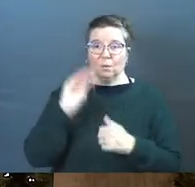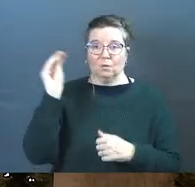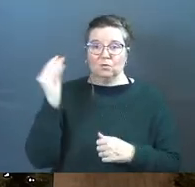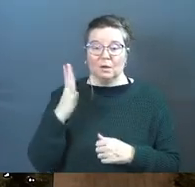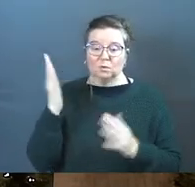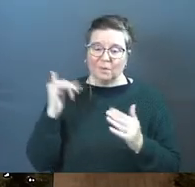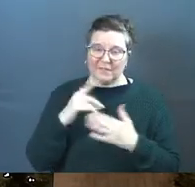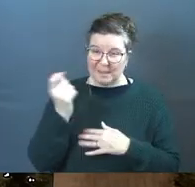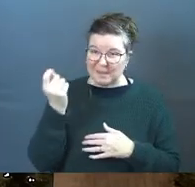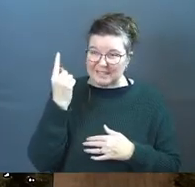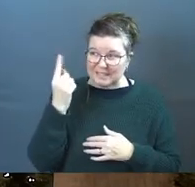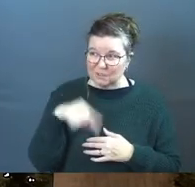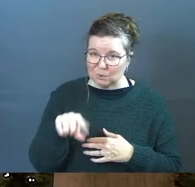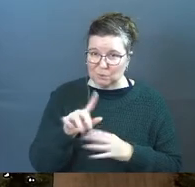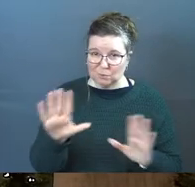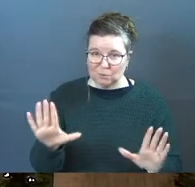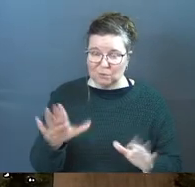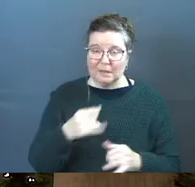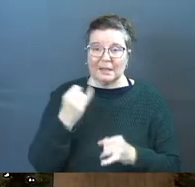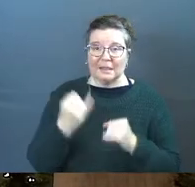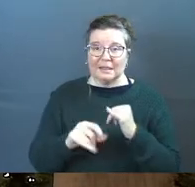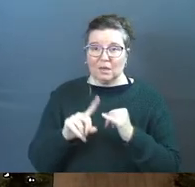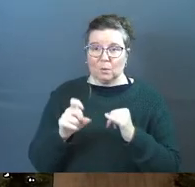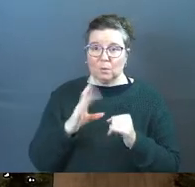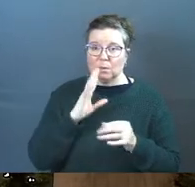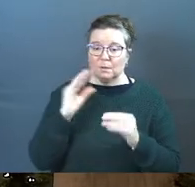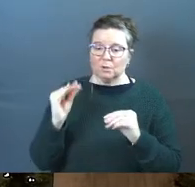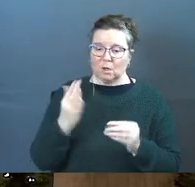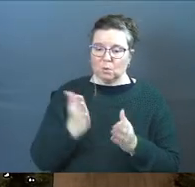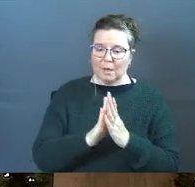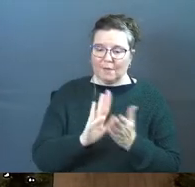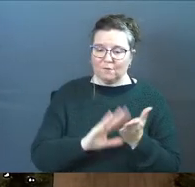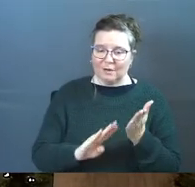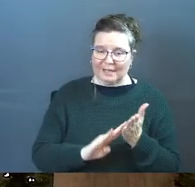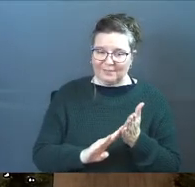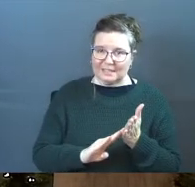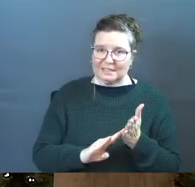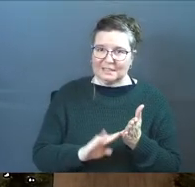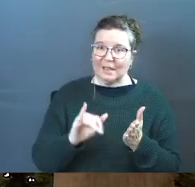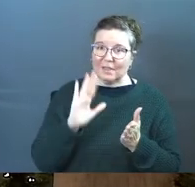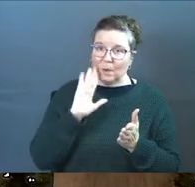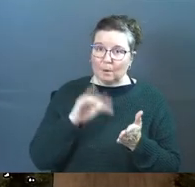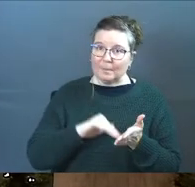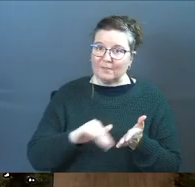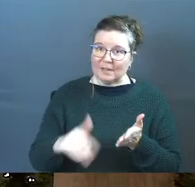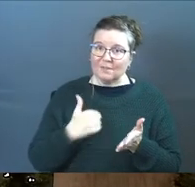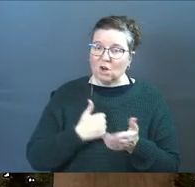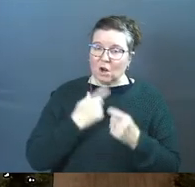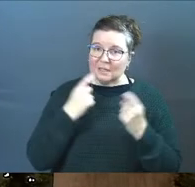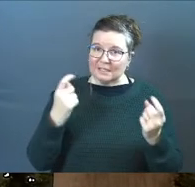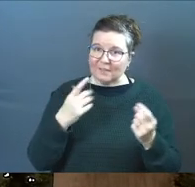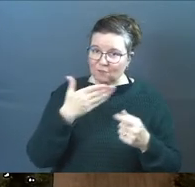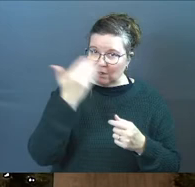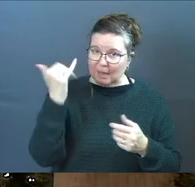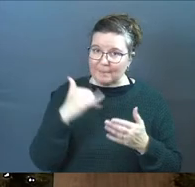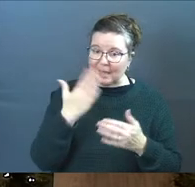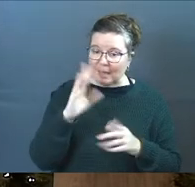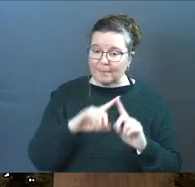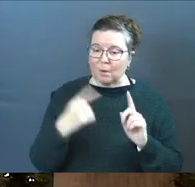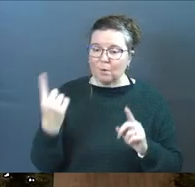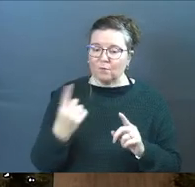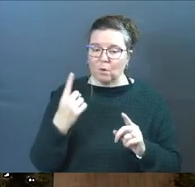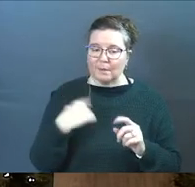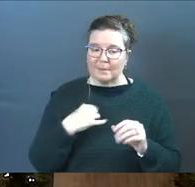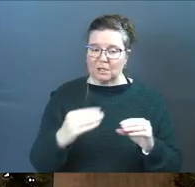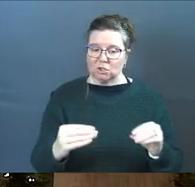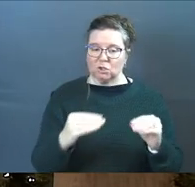hopefully that makes sense to you last question we've been taught to ask forgiveness and that will be forgiven in our sins forgotten by God however we've